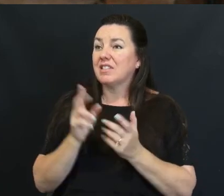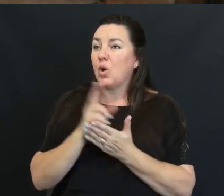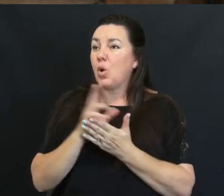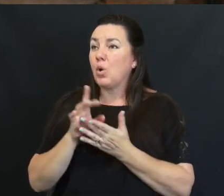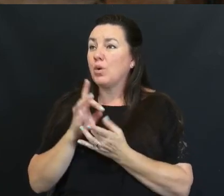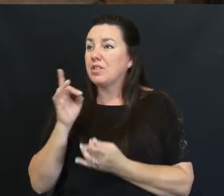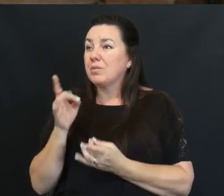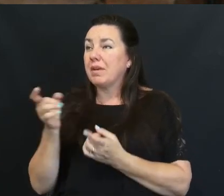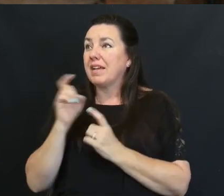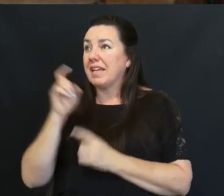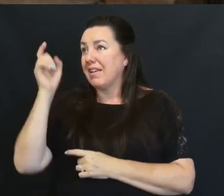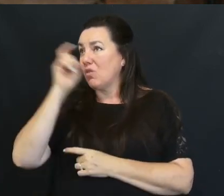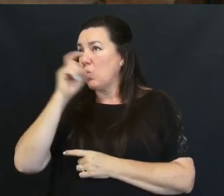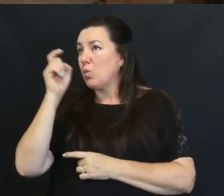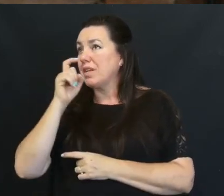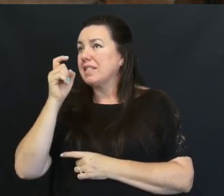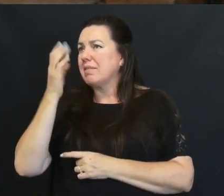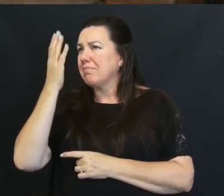Us The Wisdom And